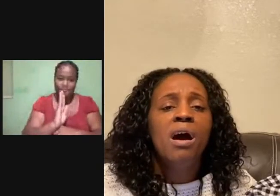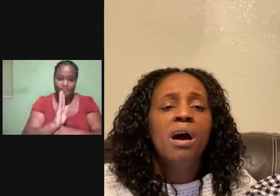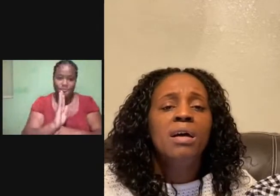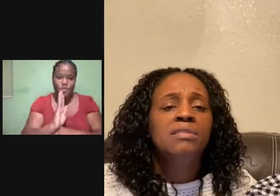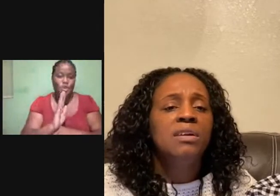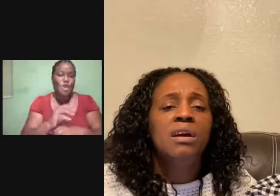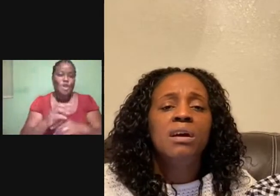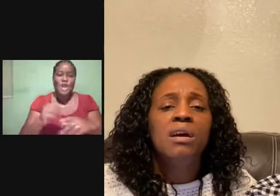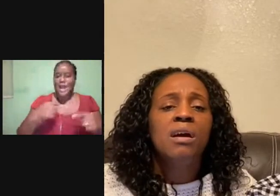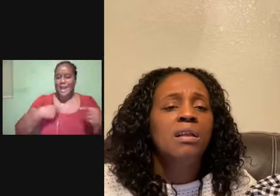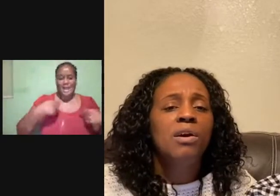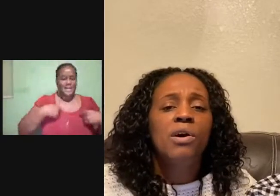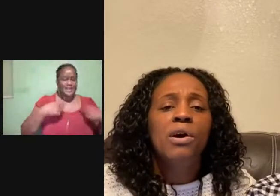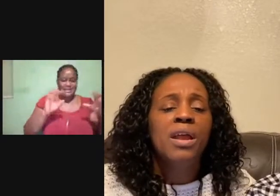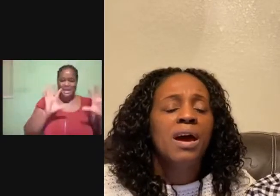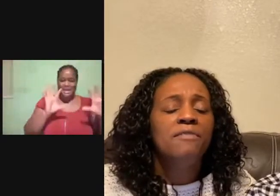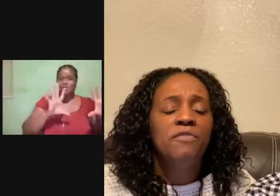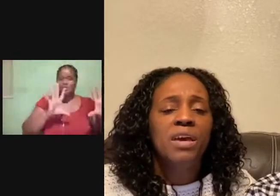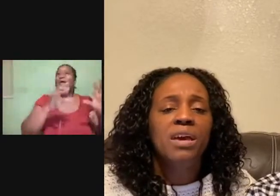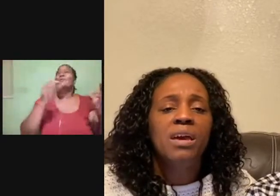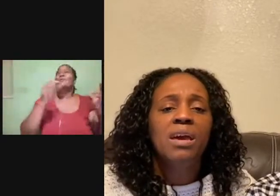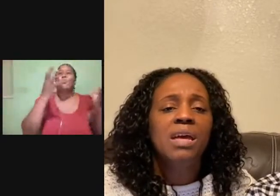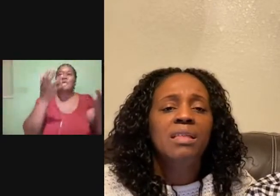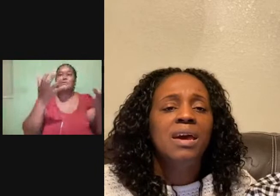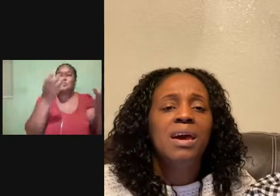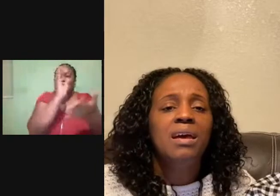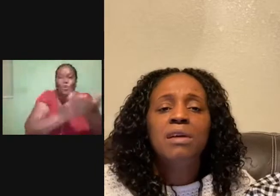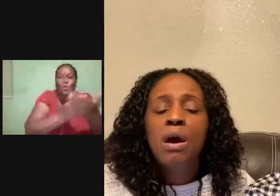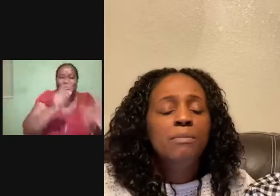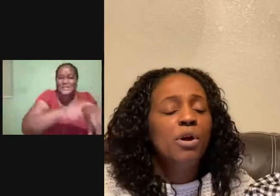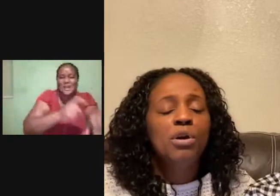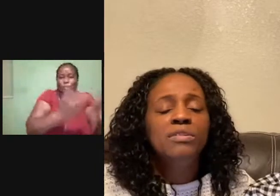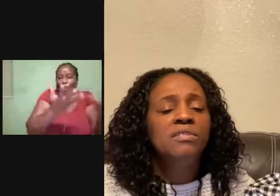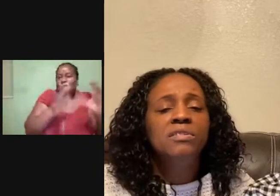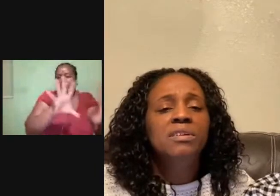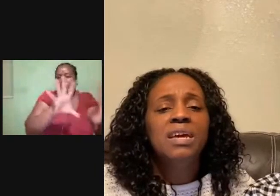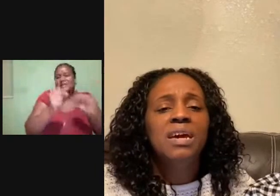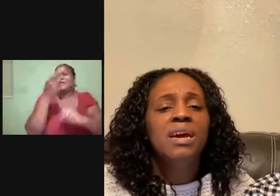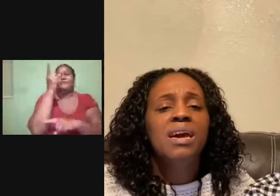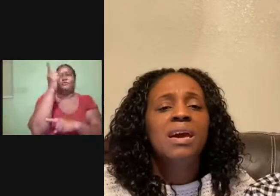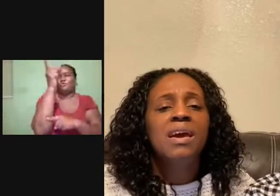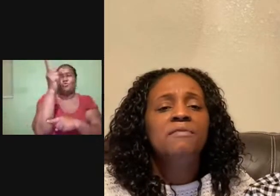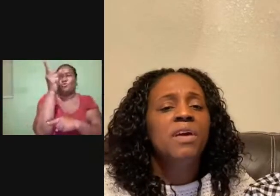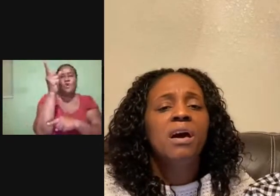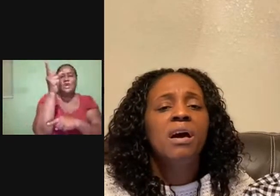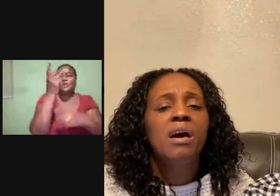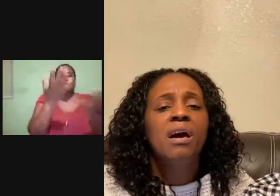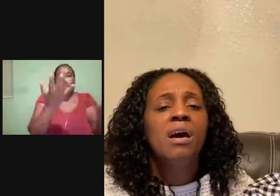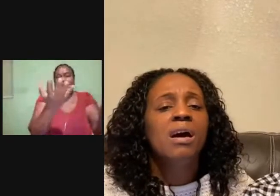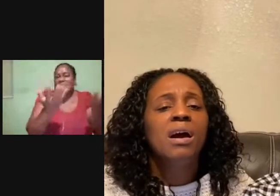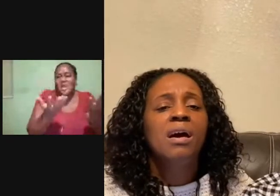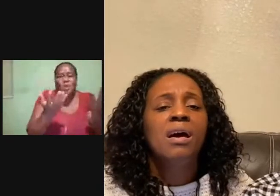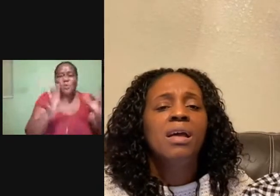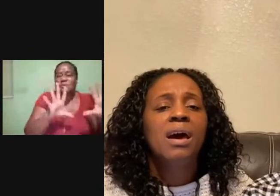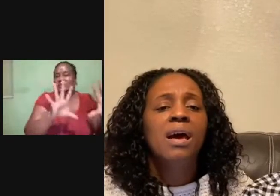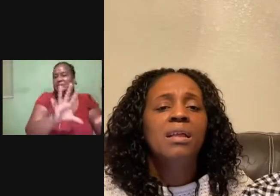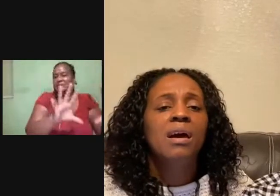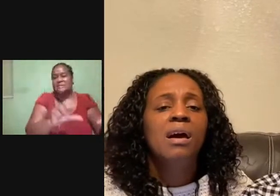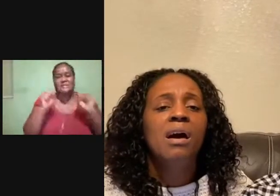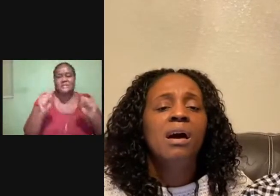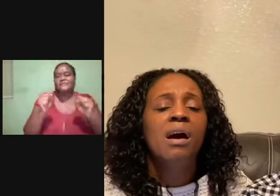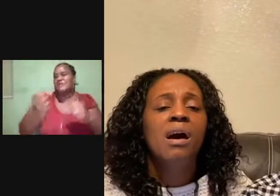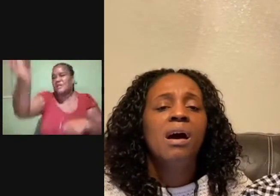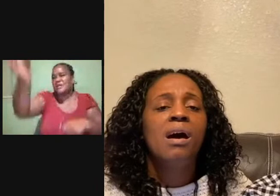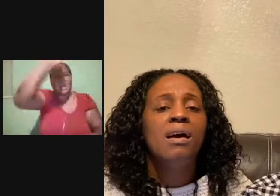wander, Lord, I feel it. Prone to leave the God I